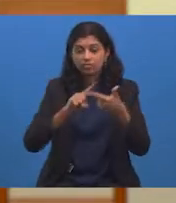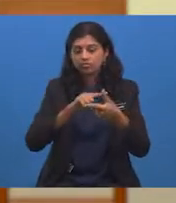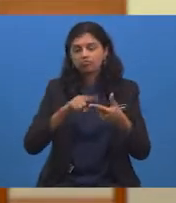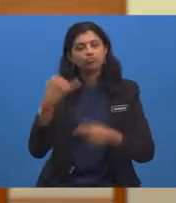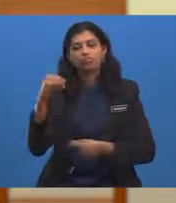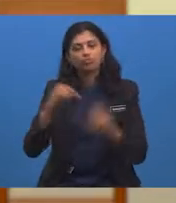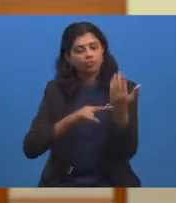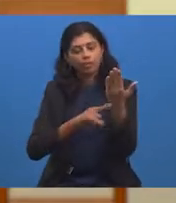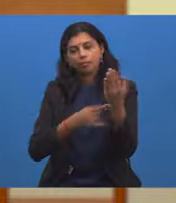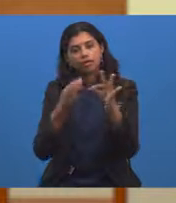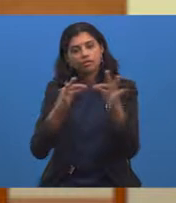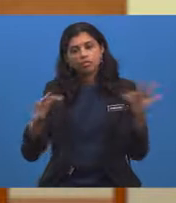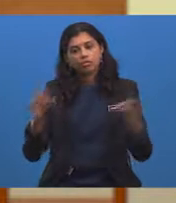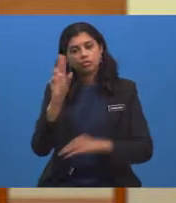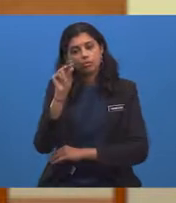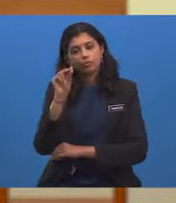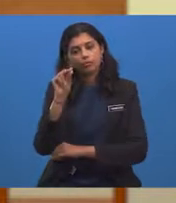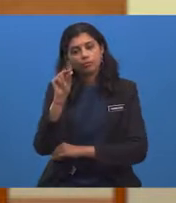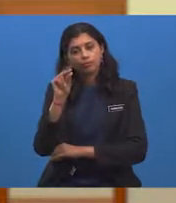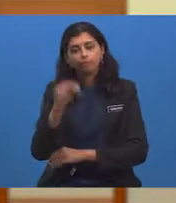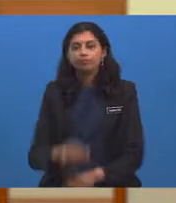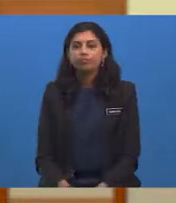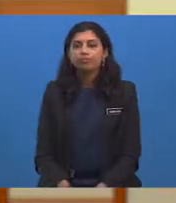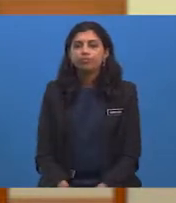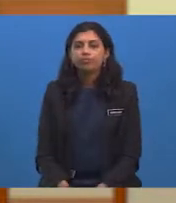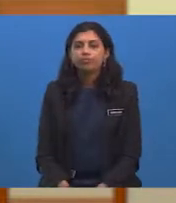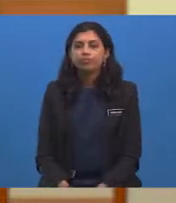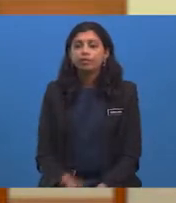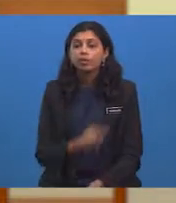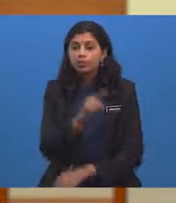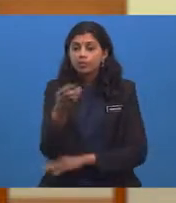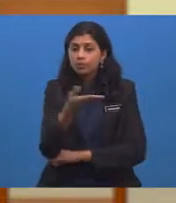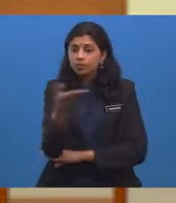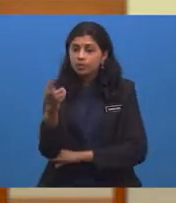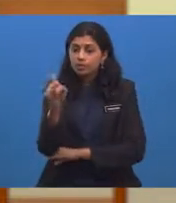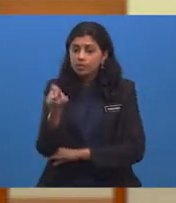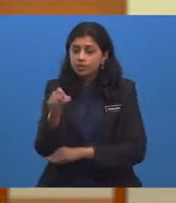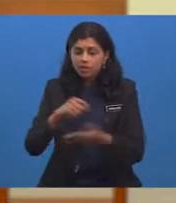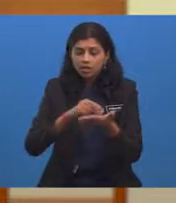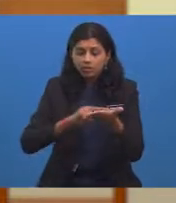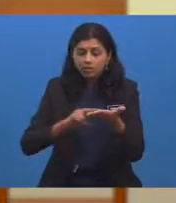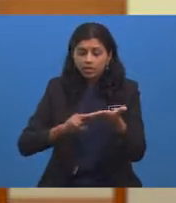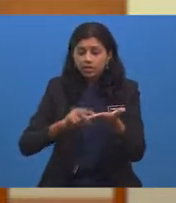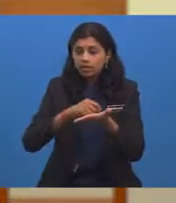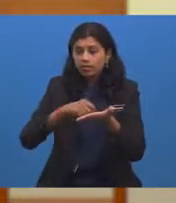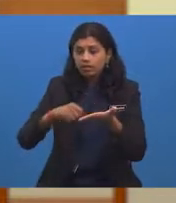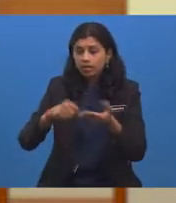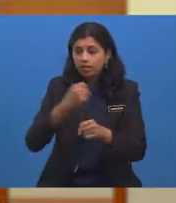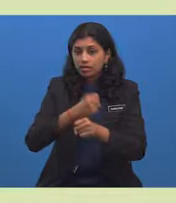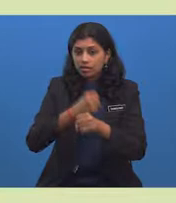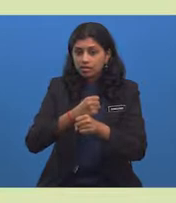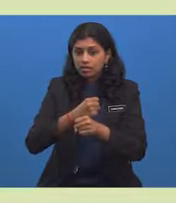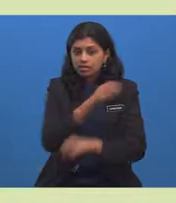sentence Please read the writing task and answer the following questions